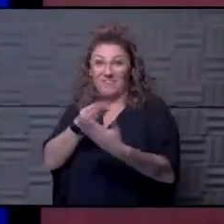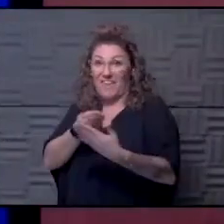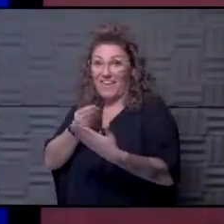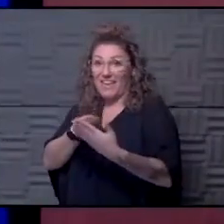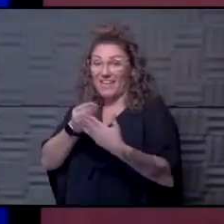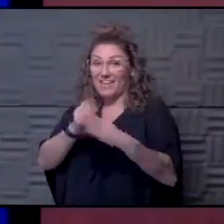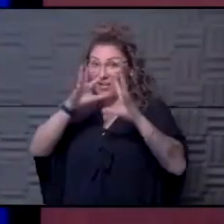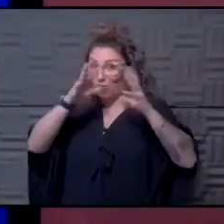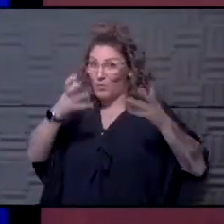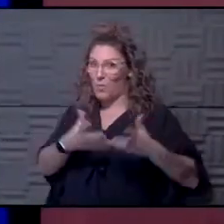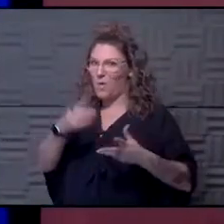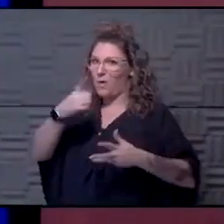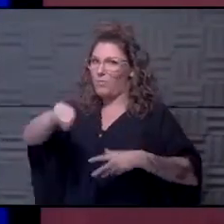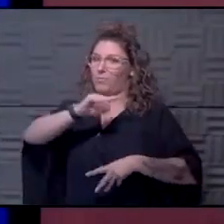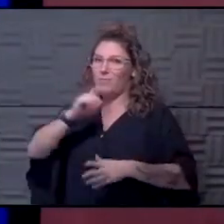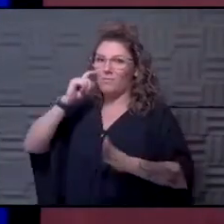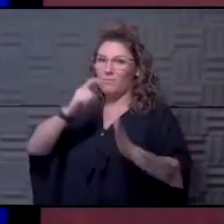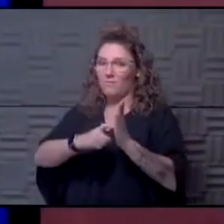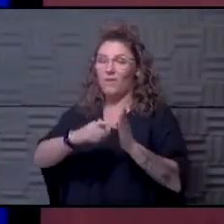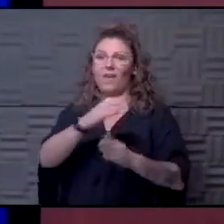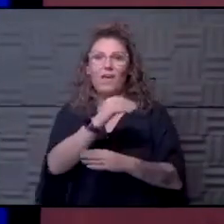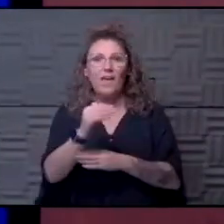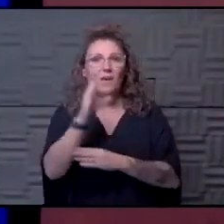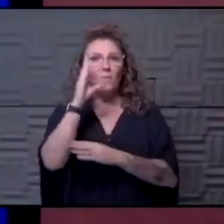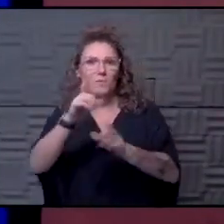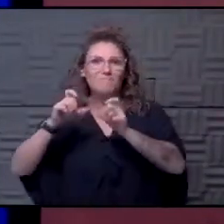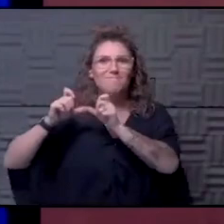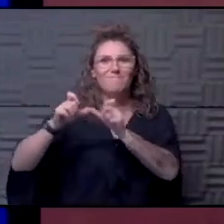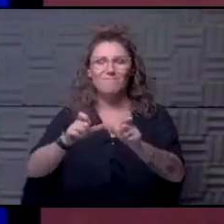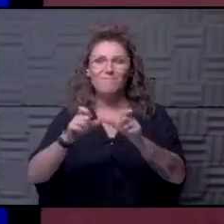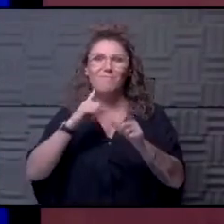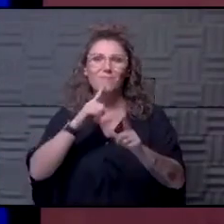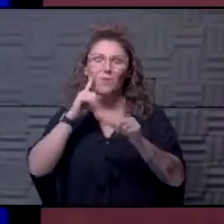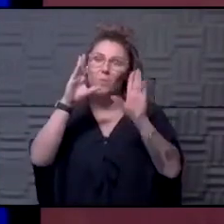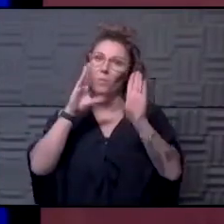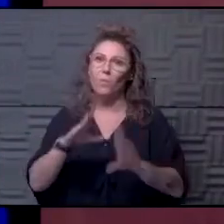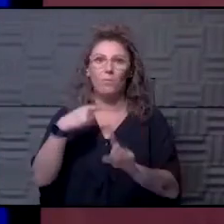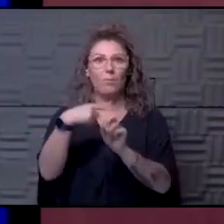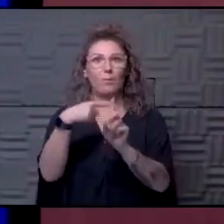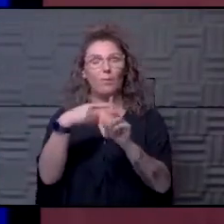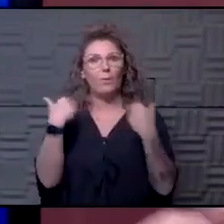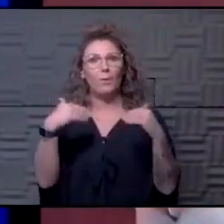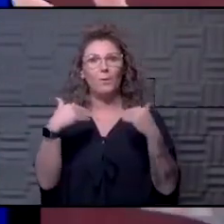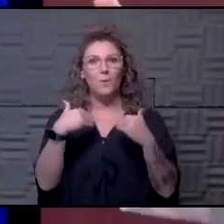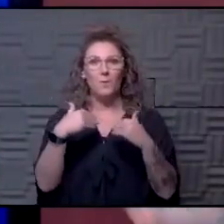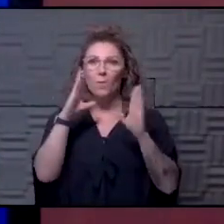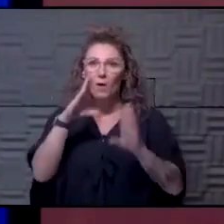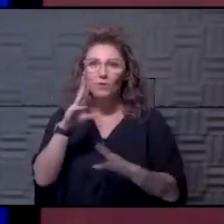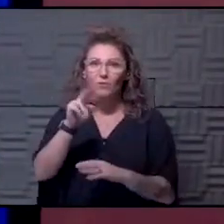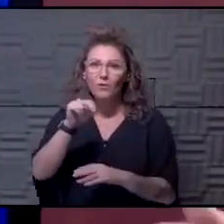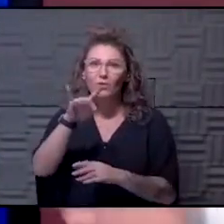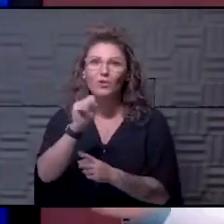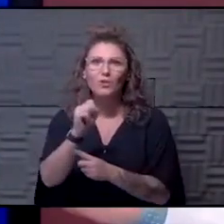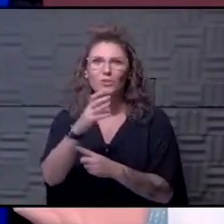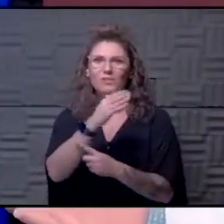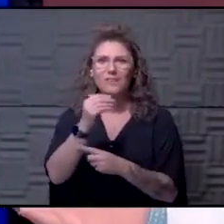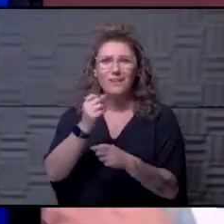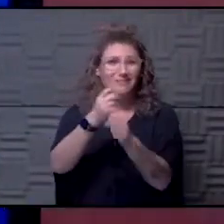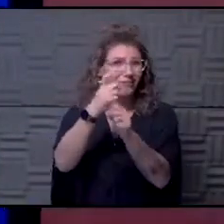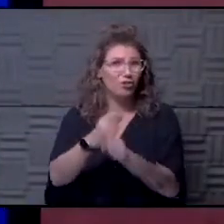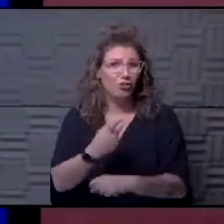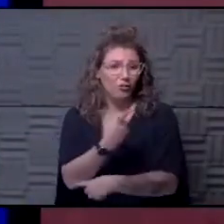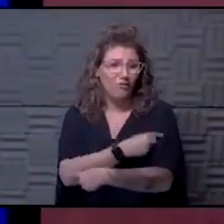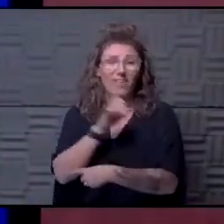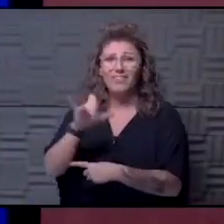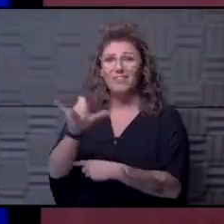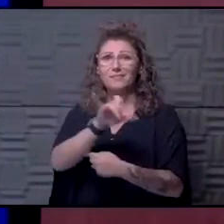So, hopefully, that's going to continue to rock on like that because that would be great news. And, you know, yearly vaccination, that's the flu shot.